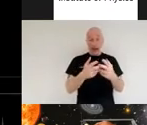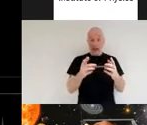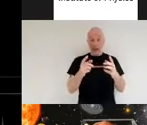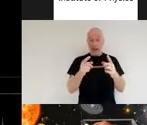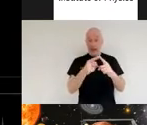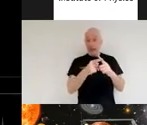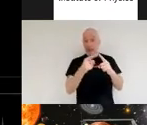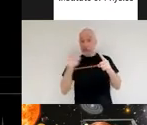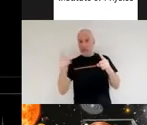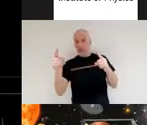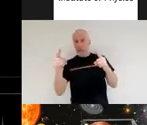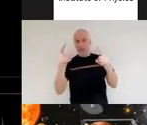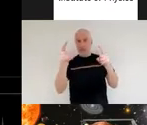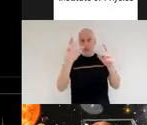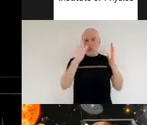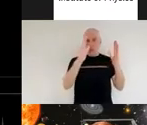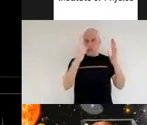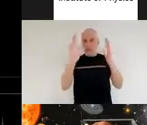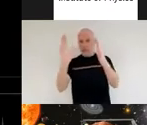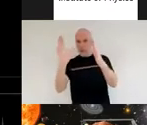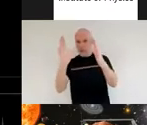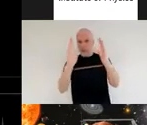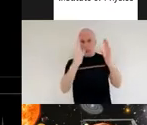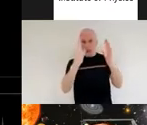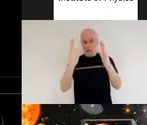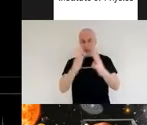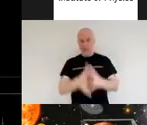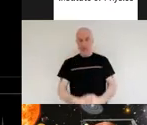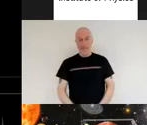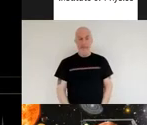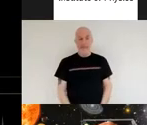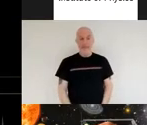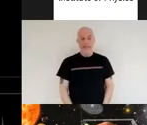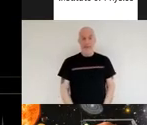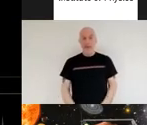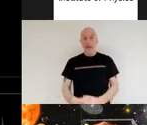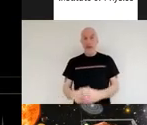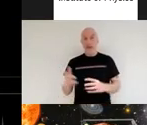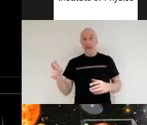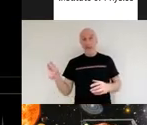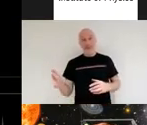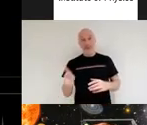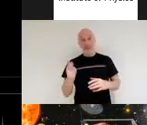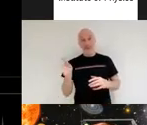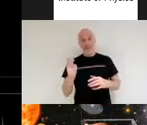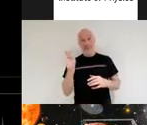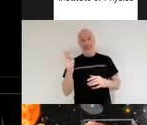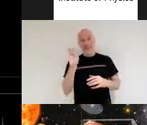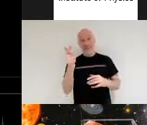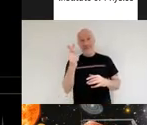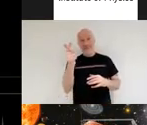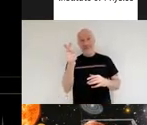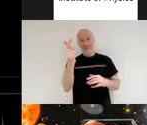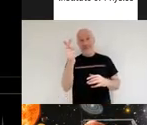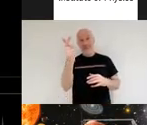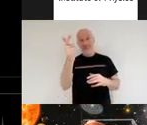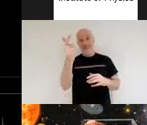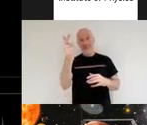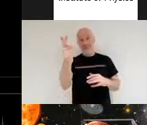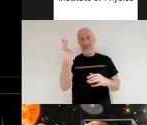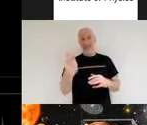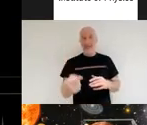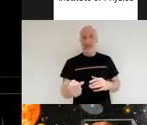and it's important to note that the very most distant objects that we're going to be looking at with the web telescope the very oldest objects